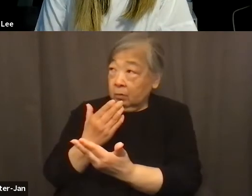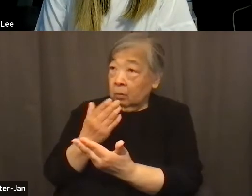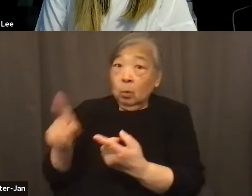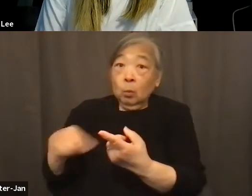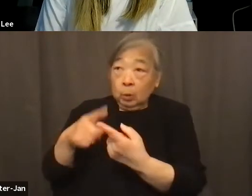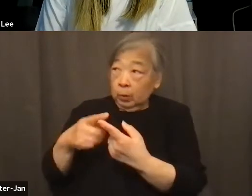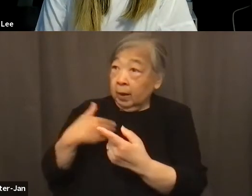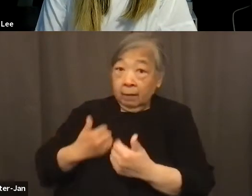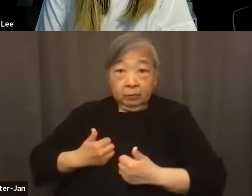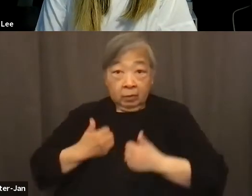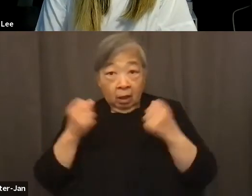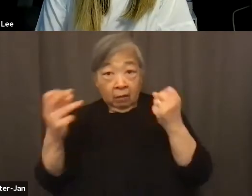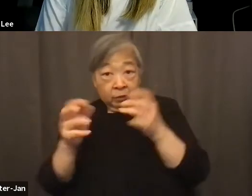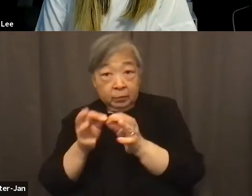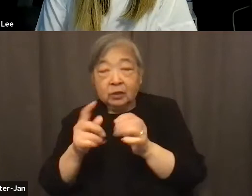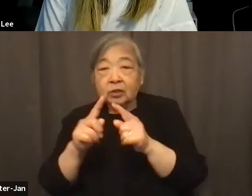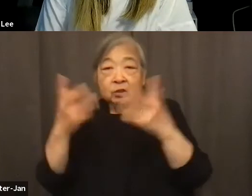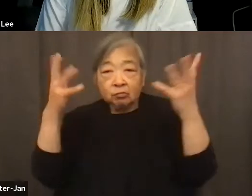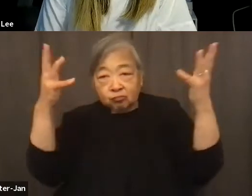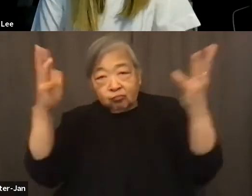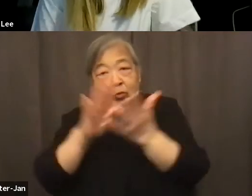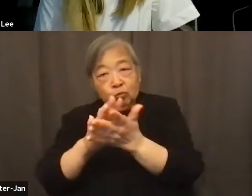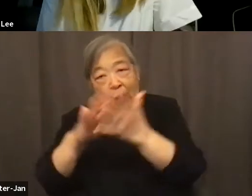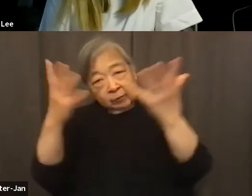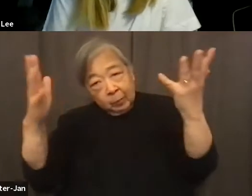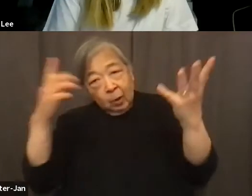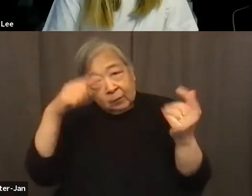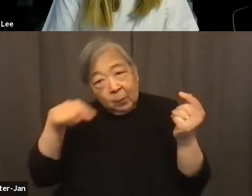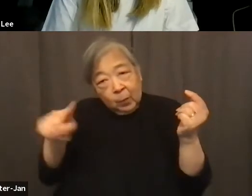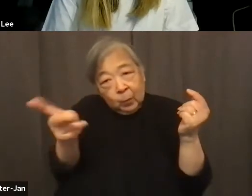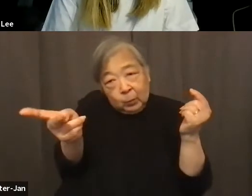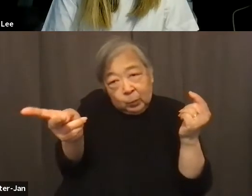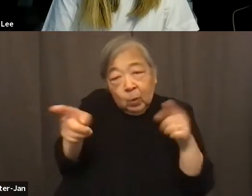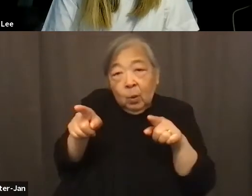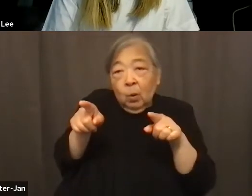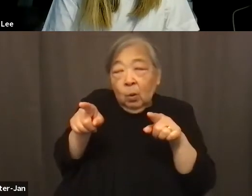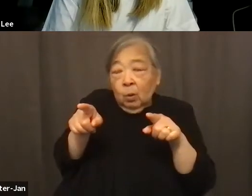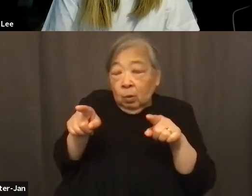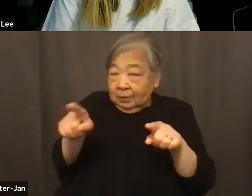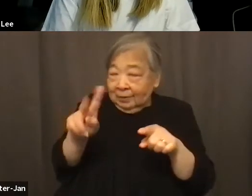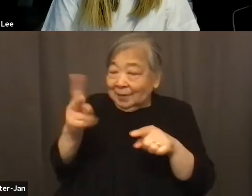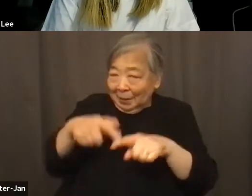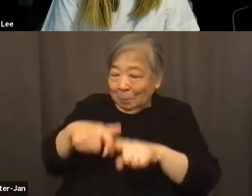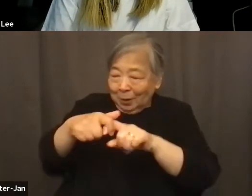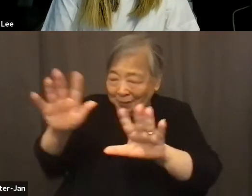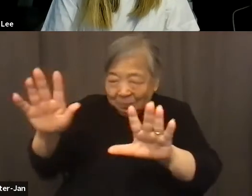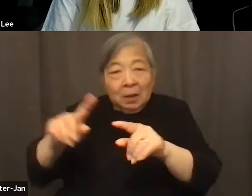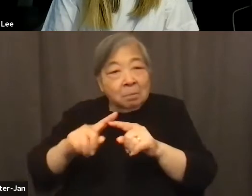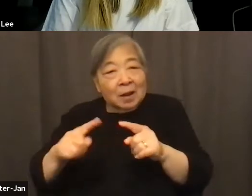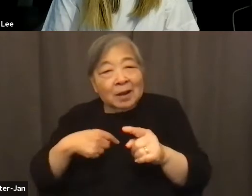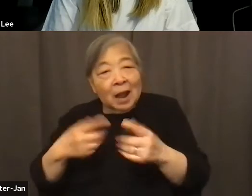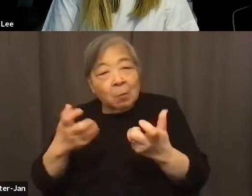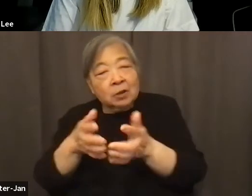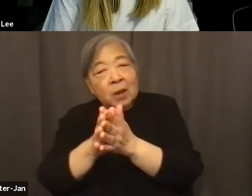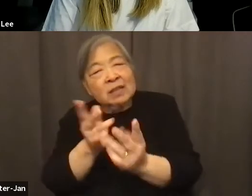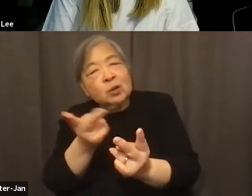interpretation. So round of applause for those two while we're in a second pause. But I'm going to ask you two the